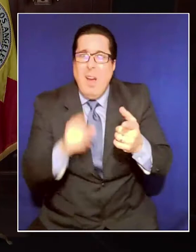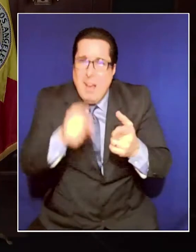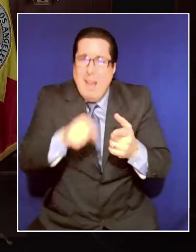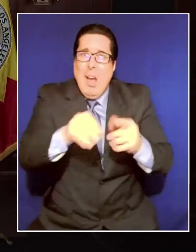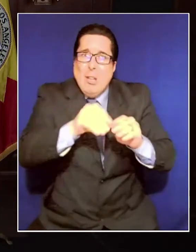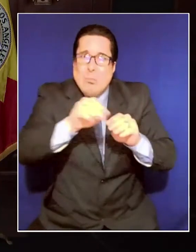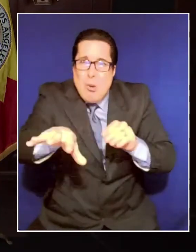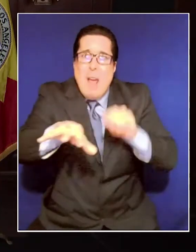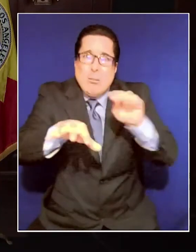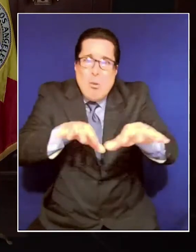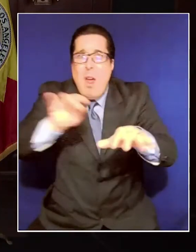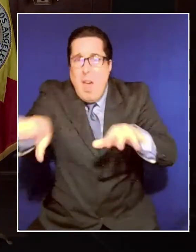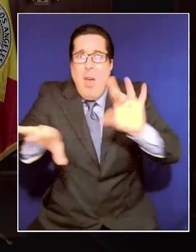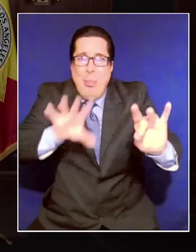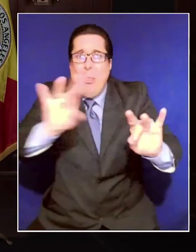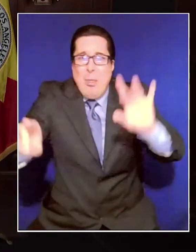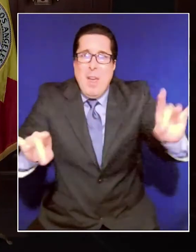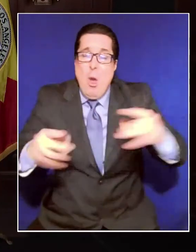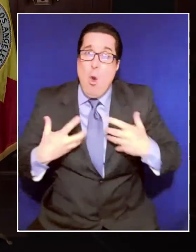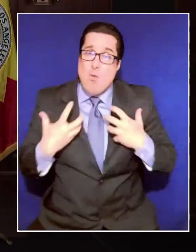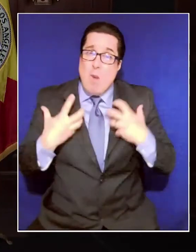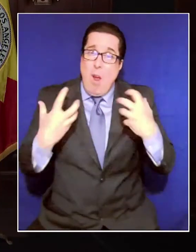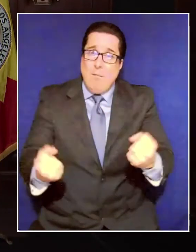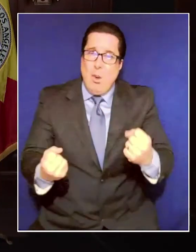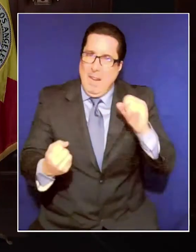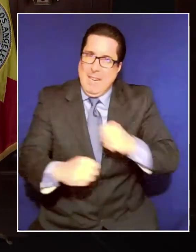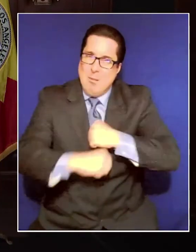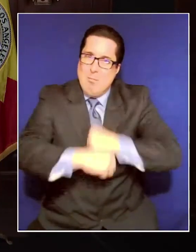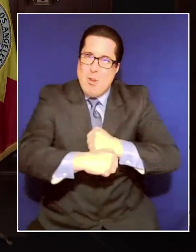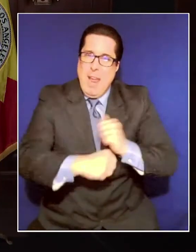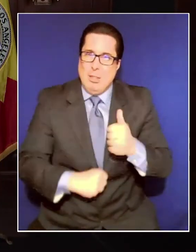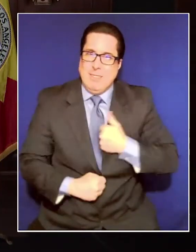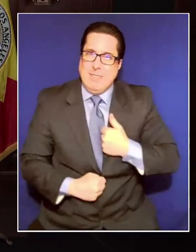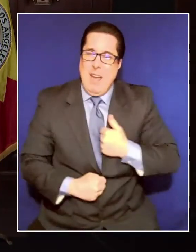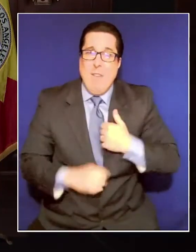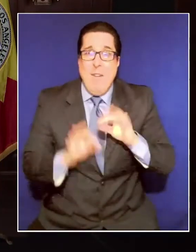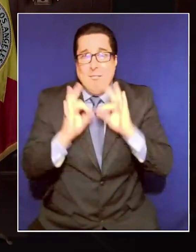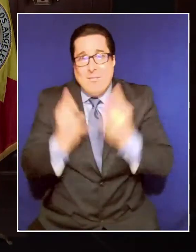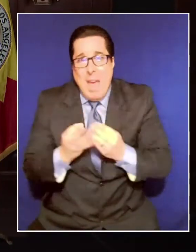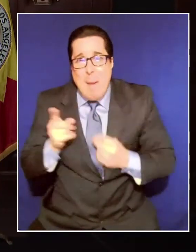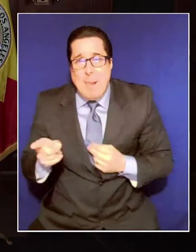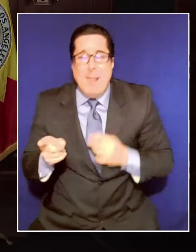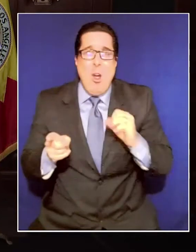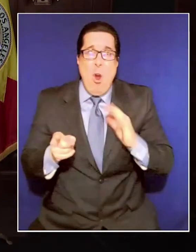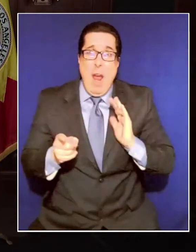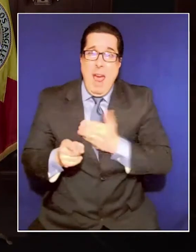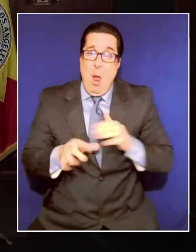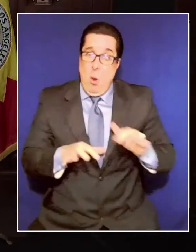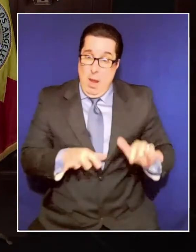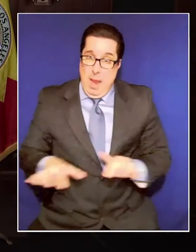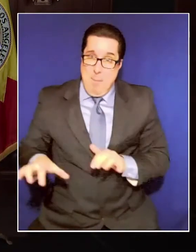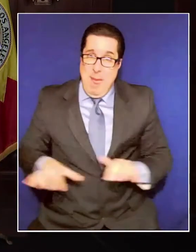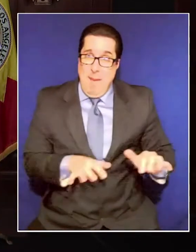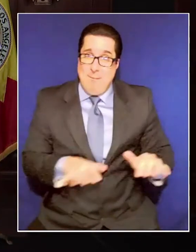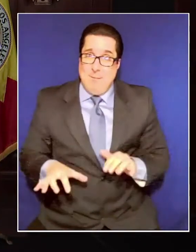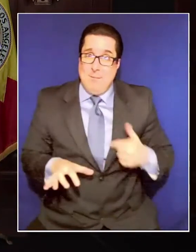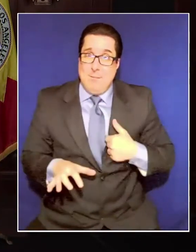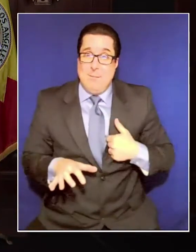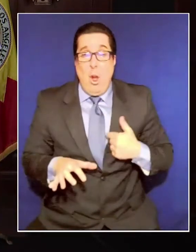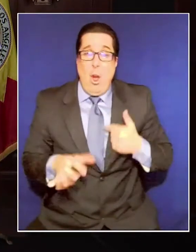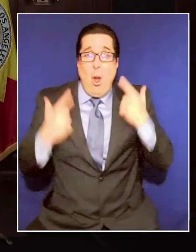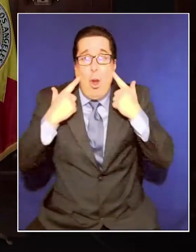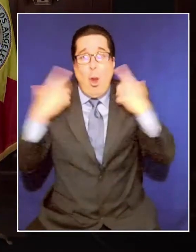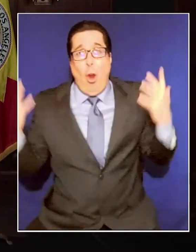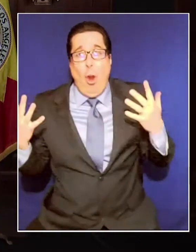making it more important than ever to keep protecting ourselves, our families, by the behavior that we engage in. And yet we have the tools